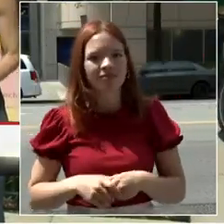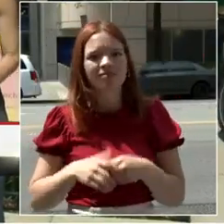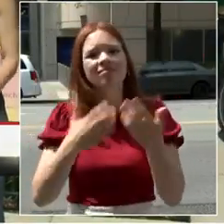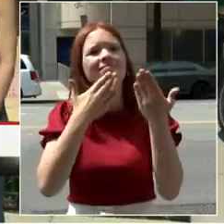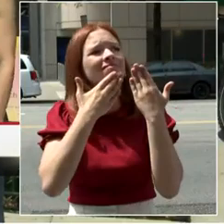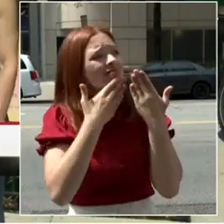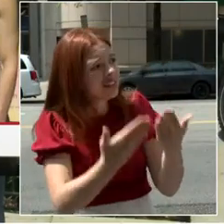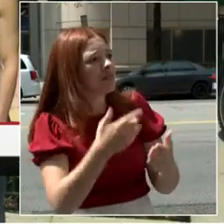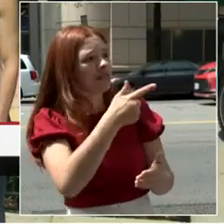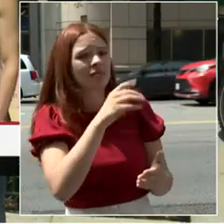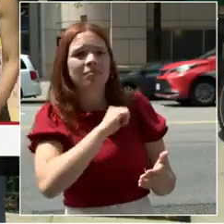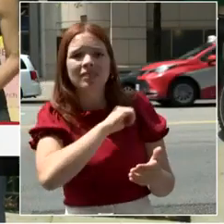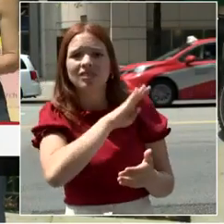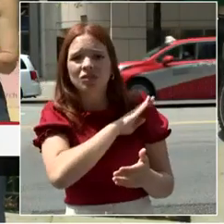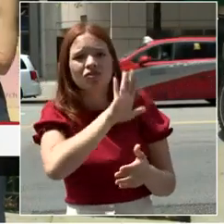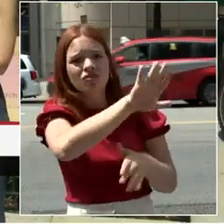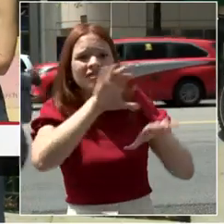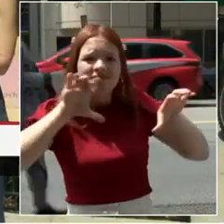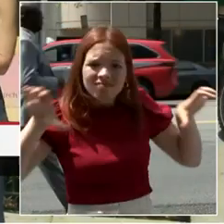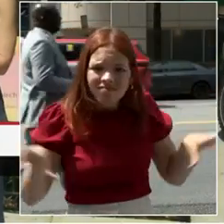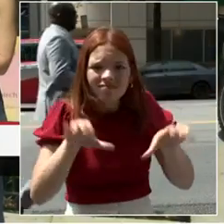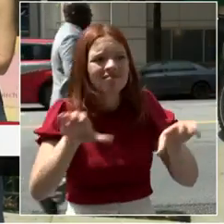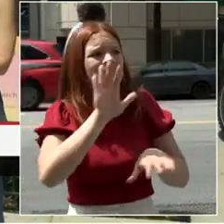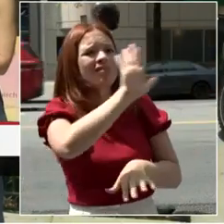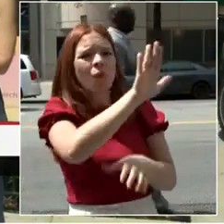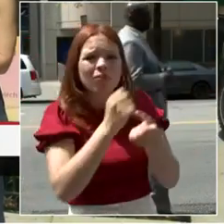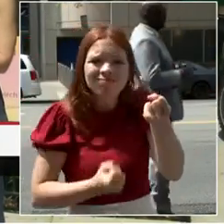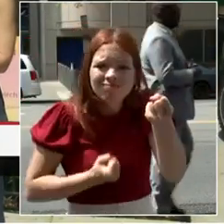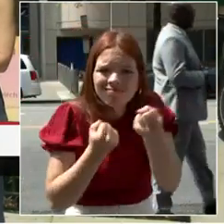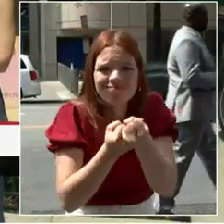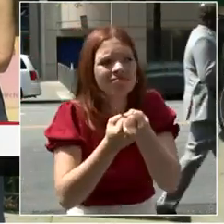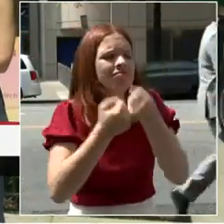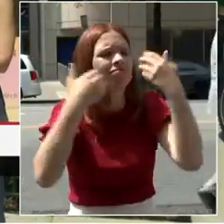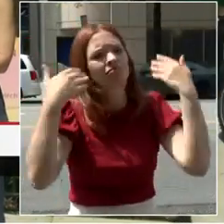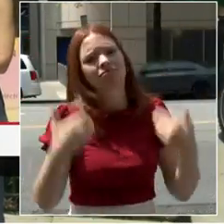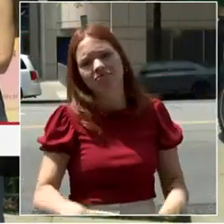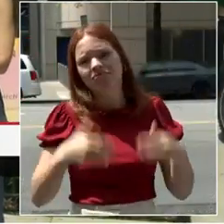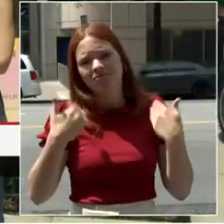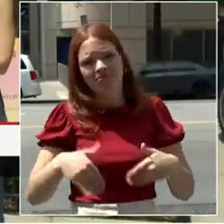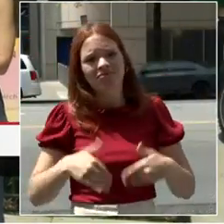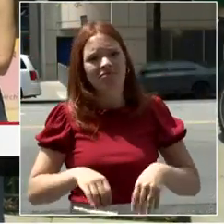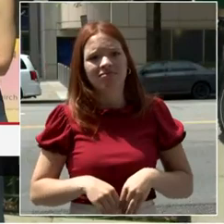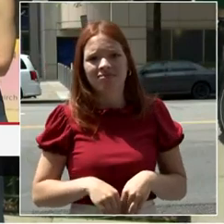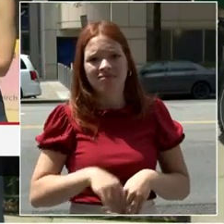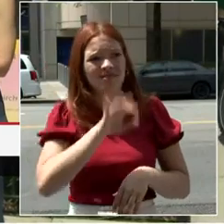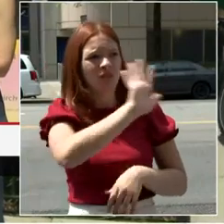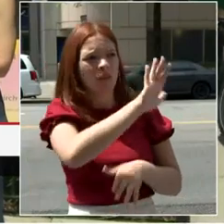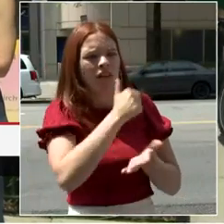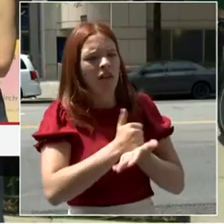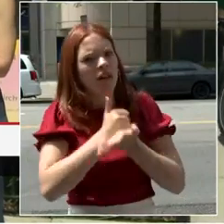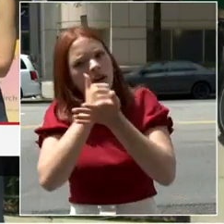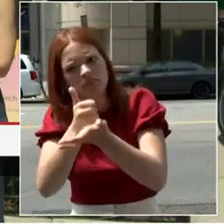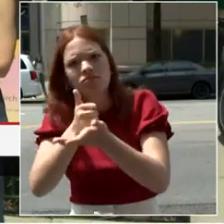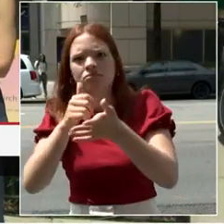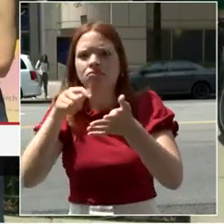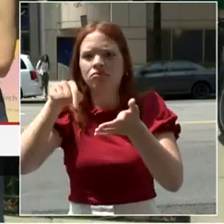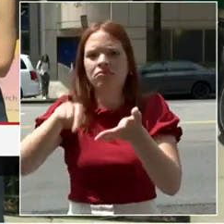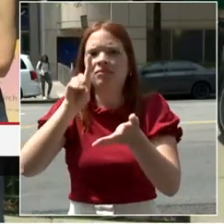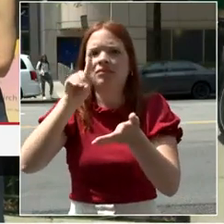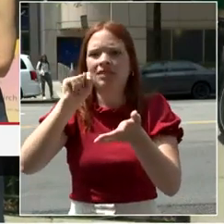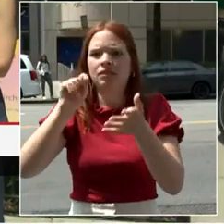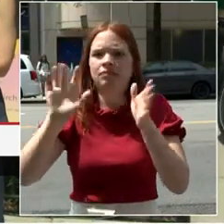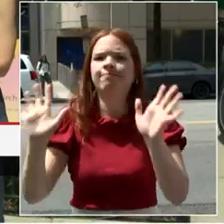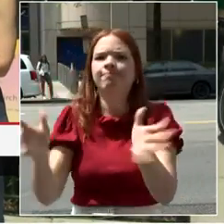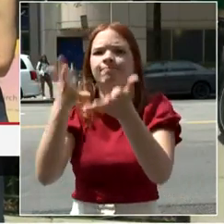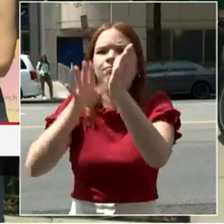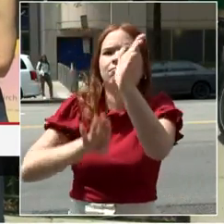that you have been doing to support efforts that will help to spur the reimagination of Downtown DC. So thank you so much for that. I just want to